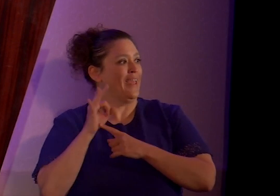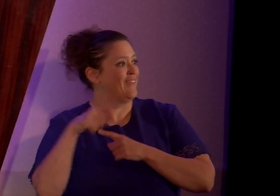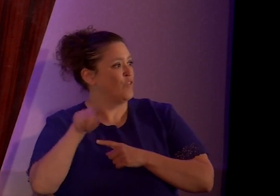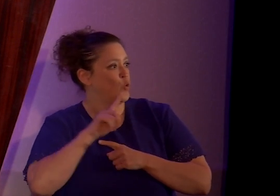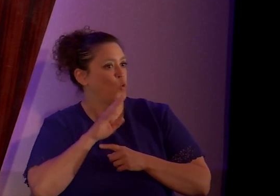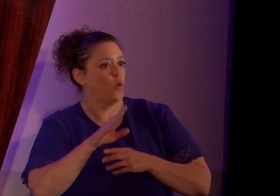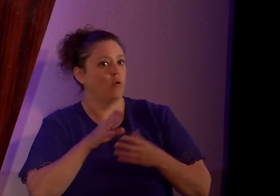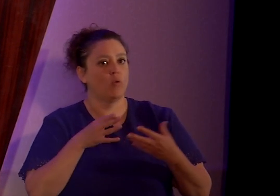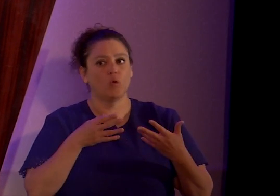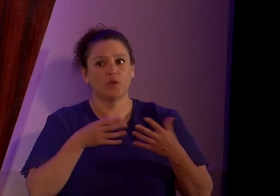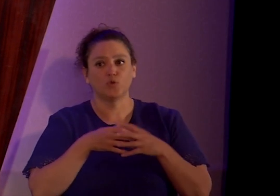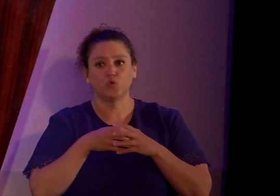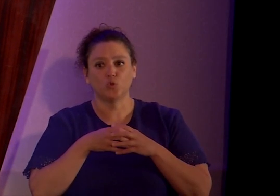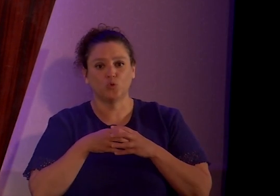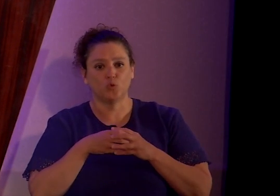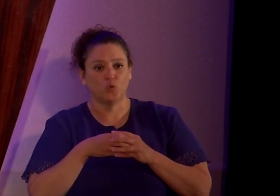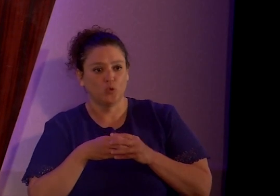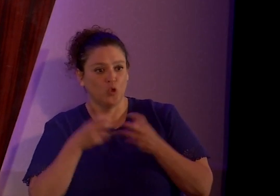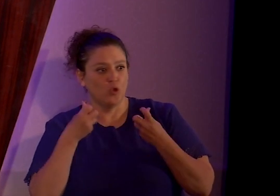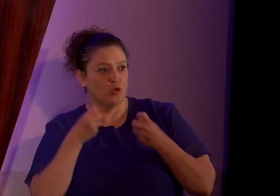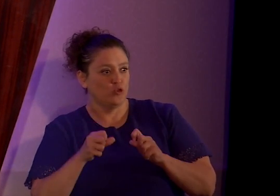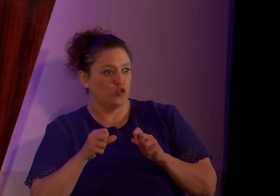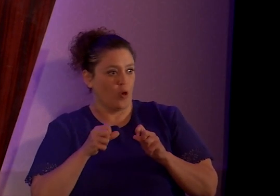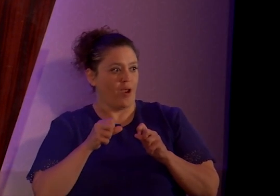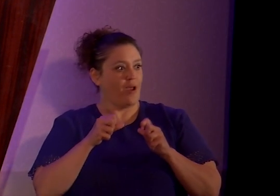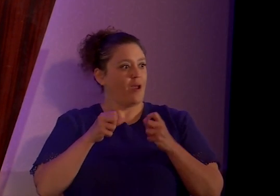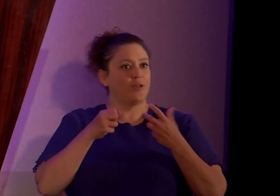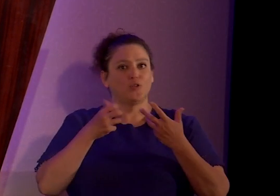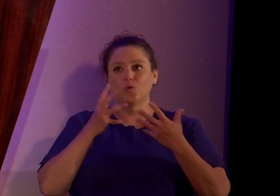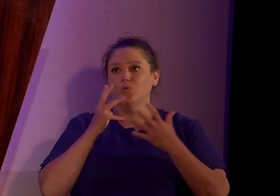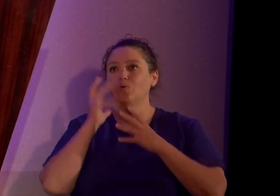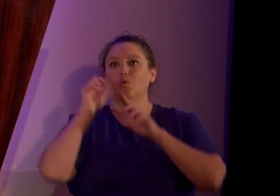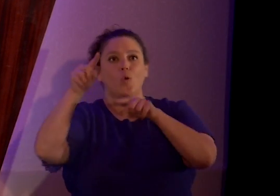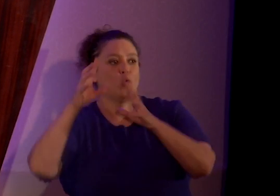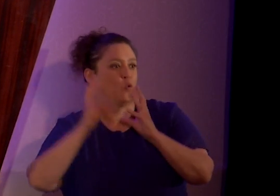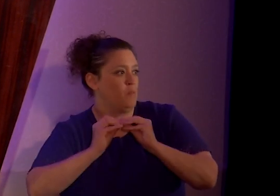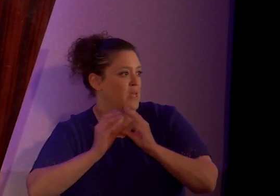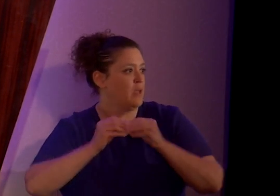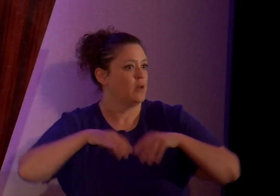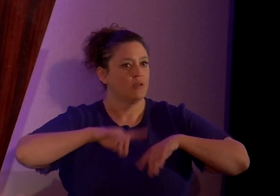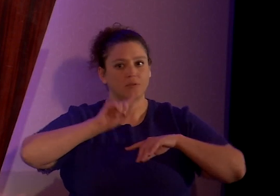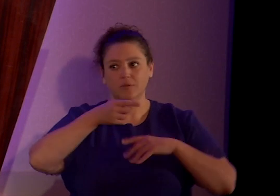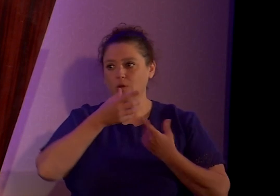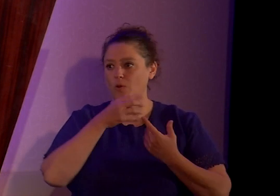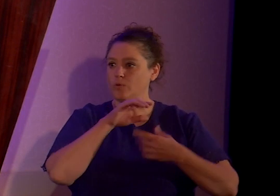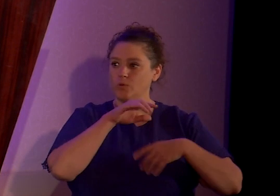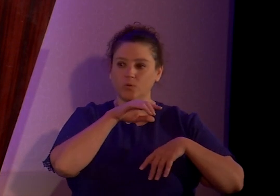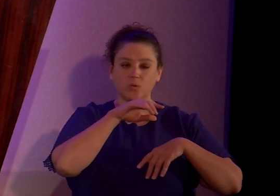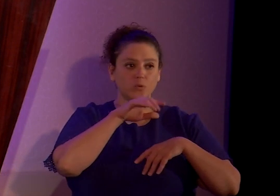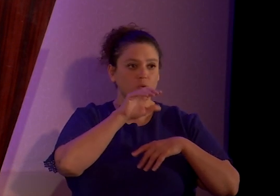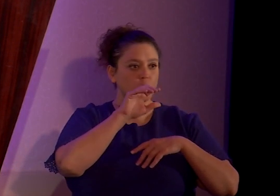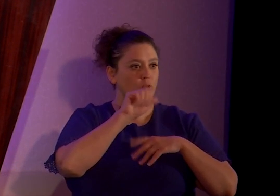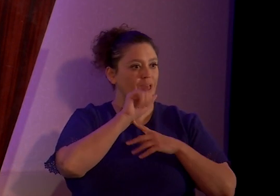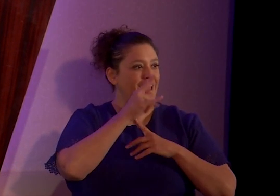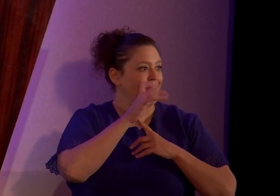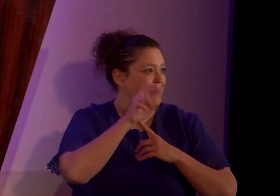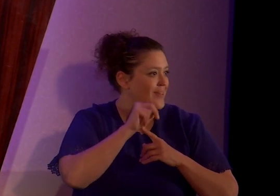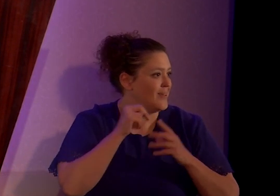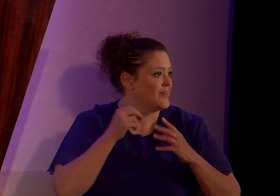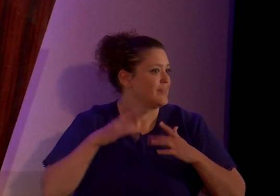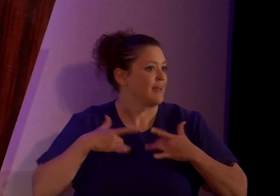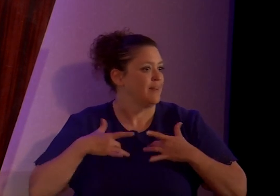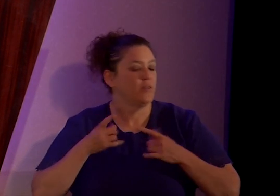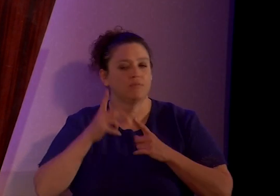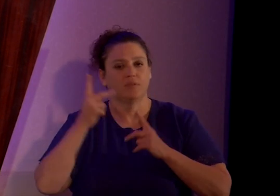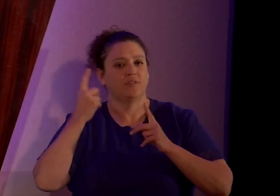to try to be an out atheist, go to meetings, go to AA, um, everything like that, you're going to